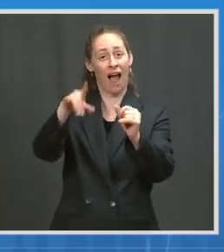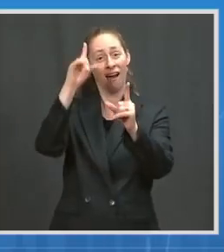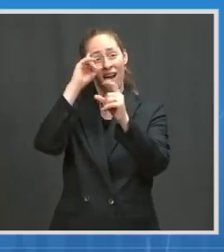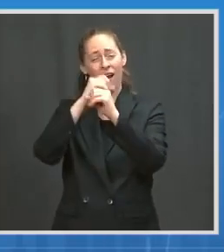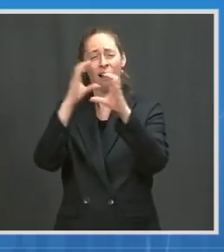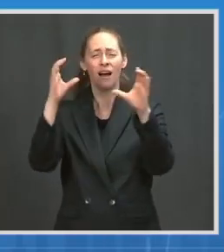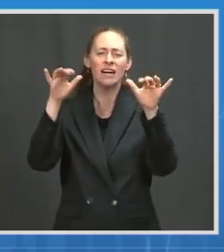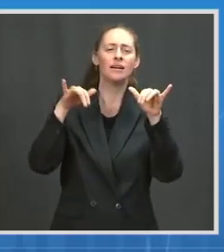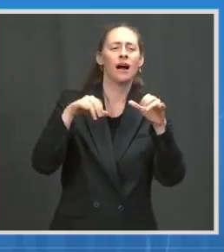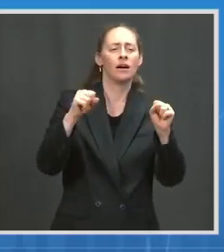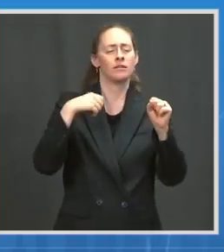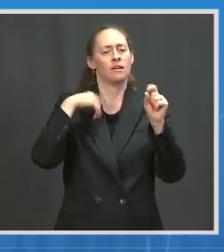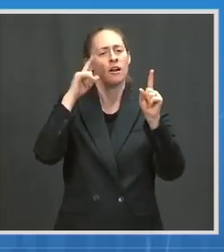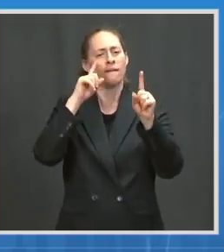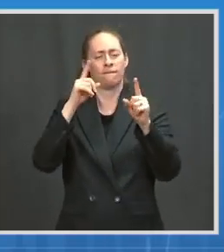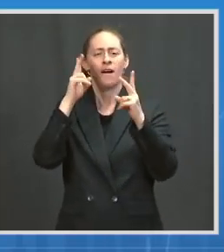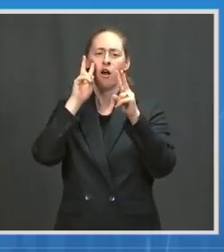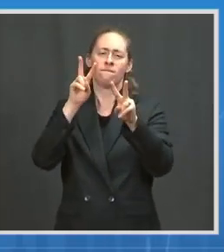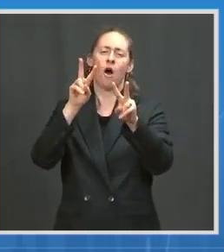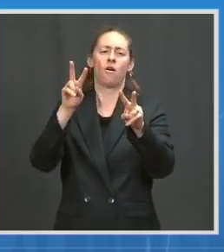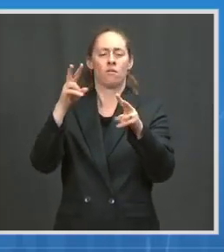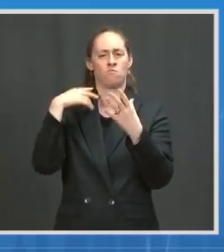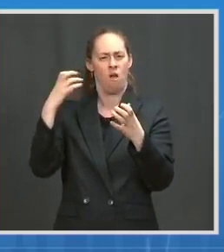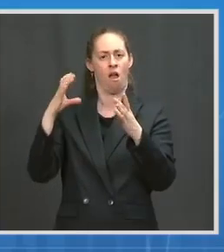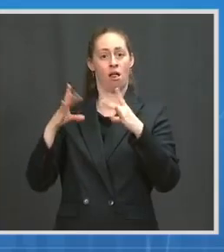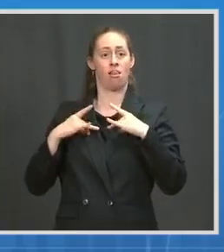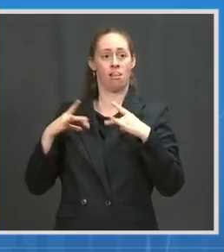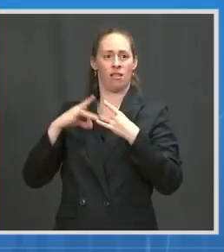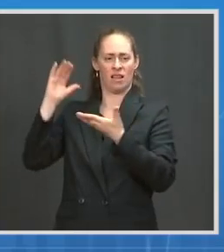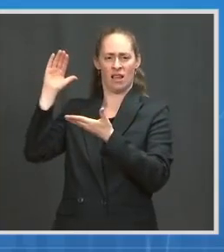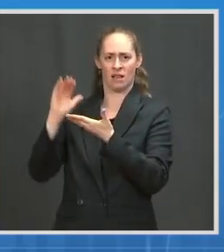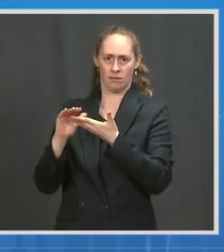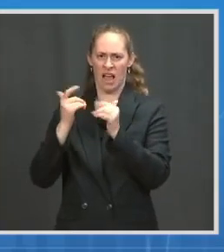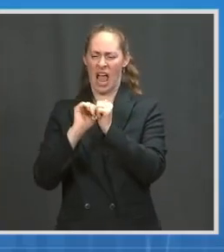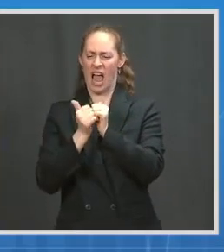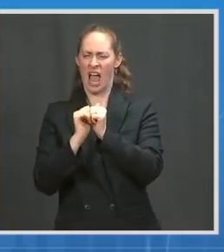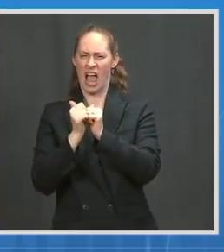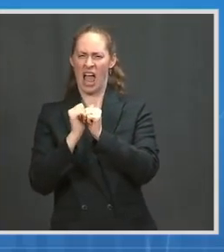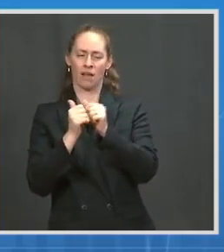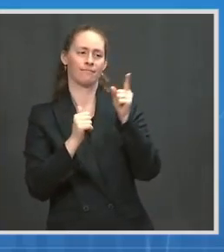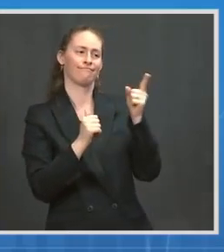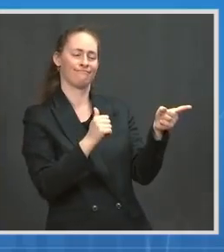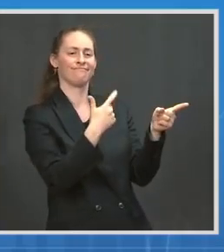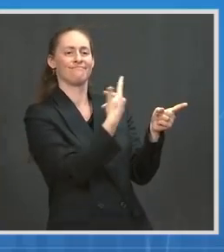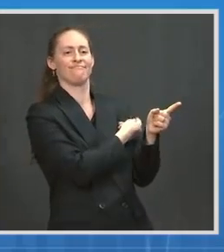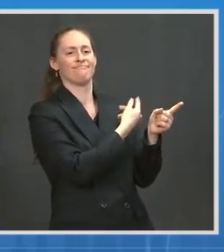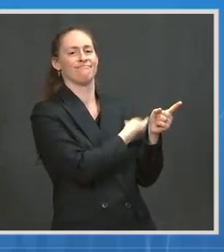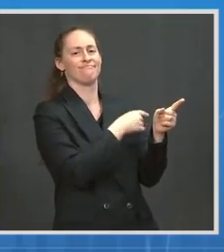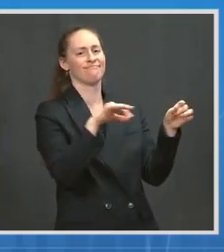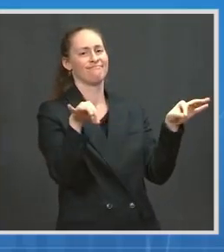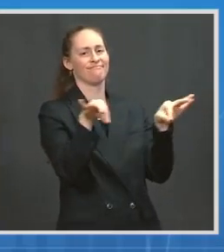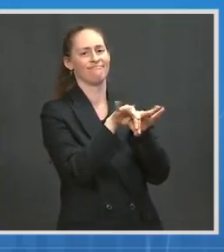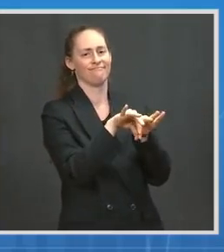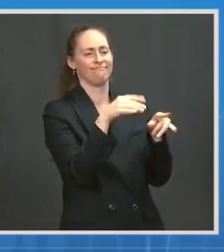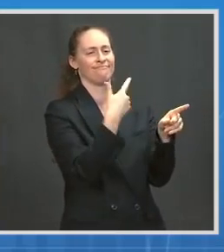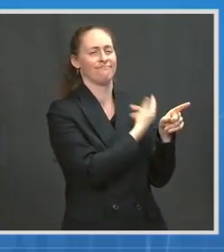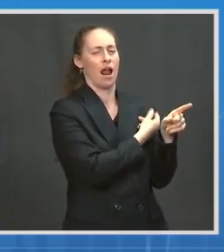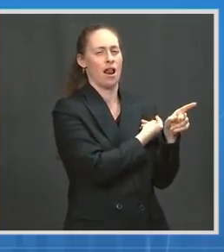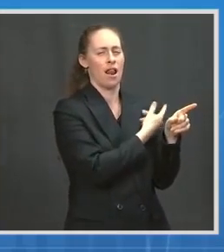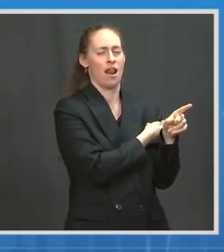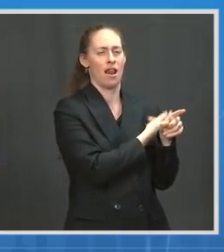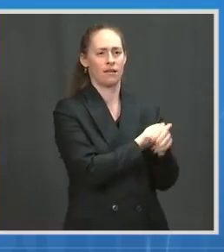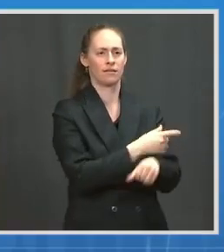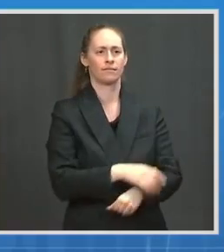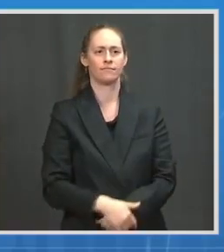well as the rates of cases come down. And it'll be the intersection of those two that we're really looking at. When we see that intersection, high vaccination rates,